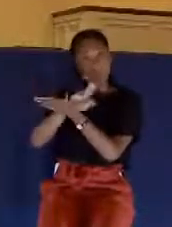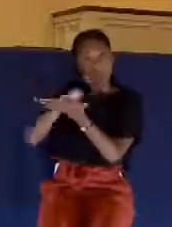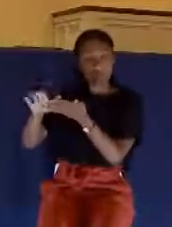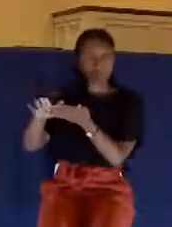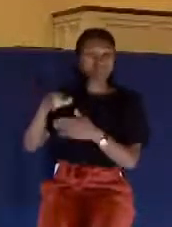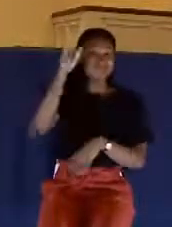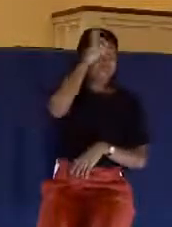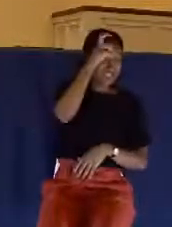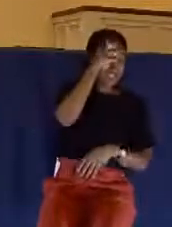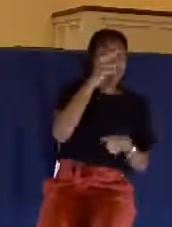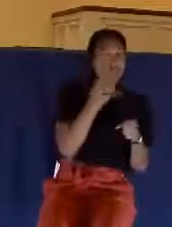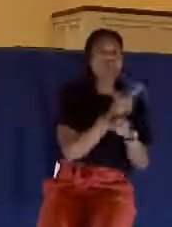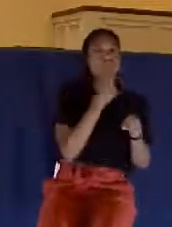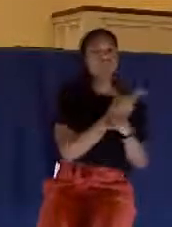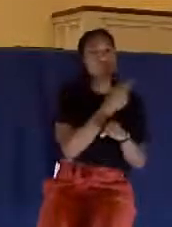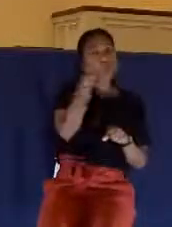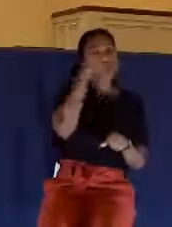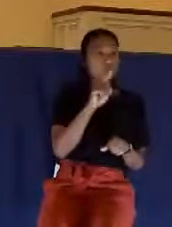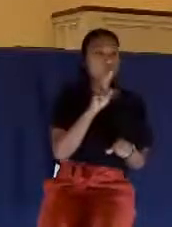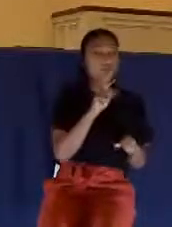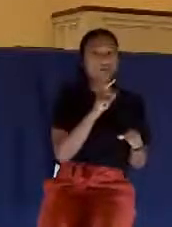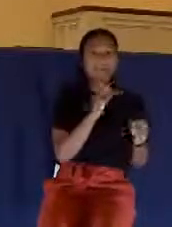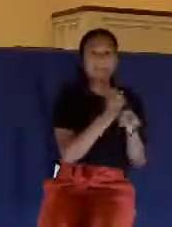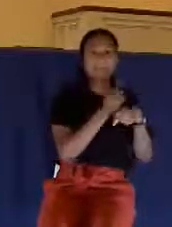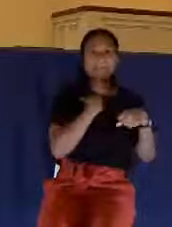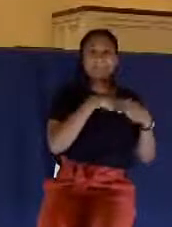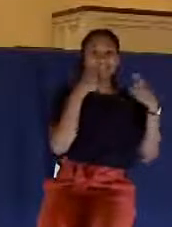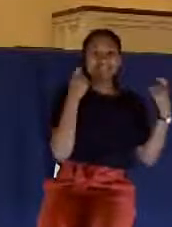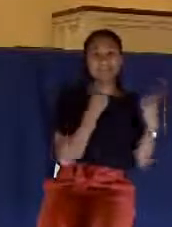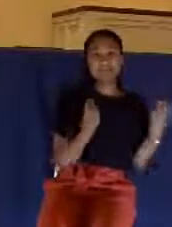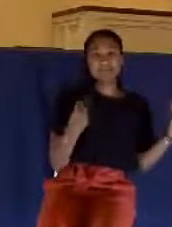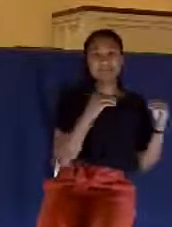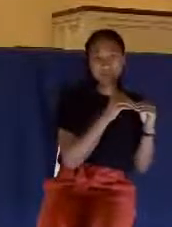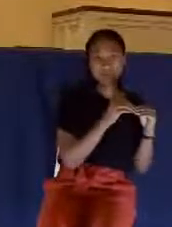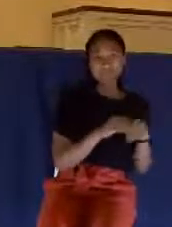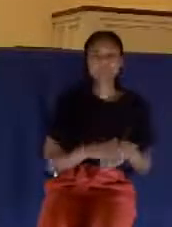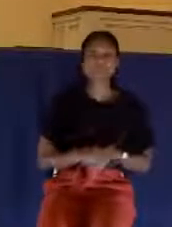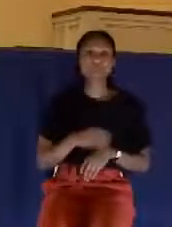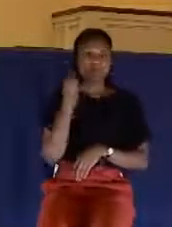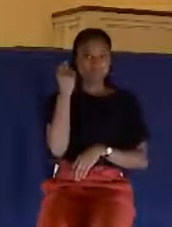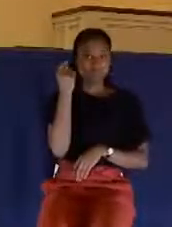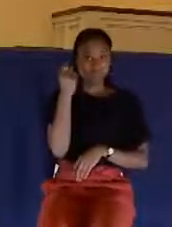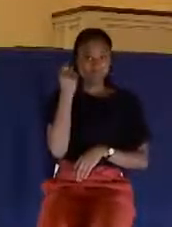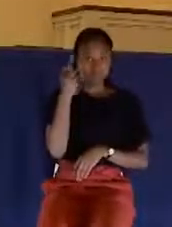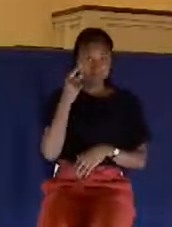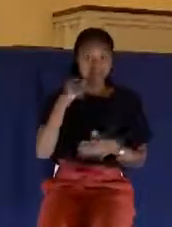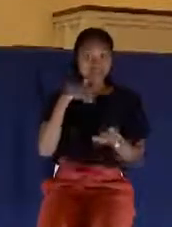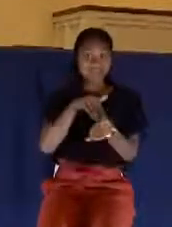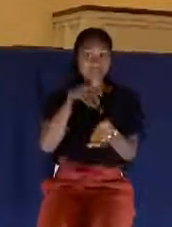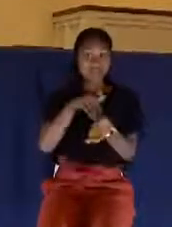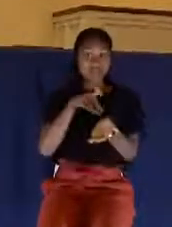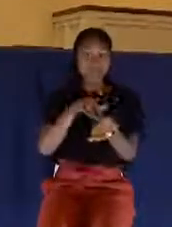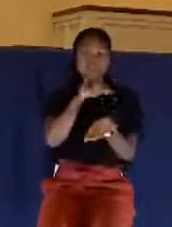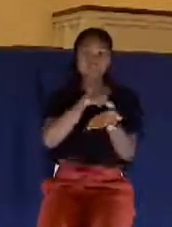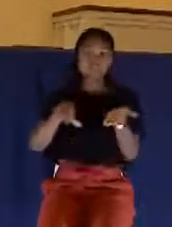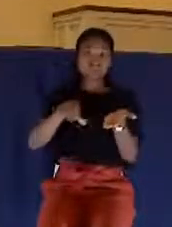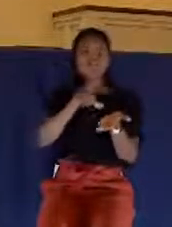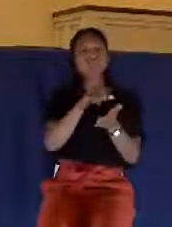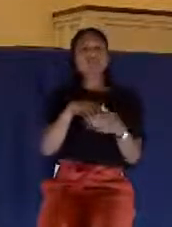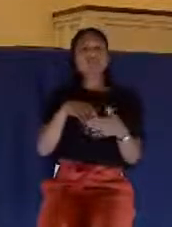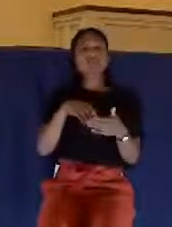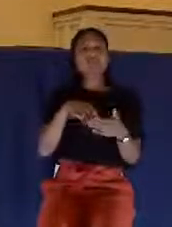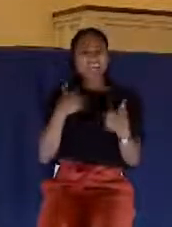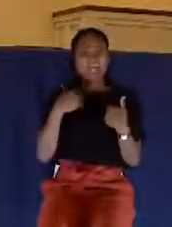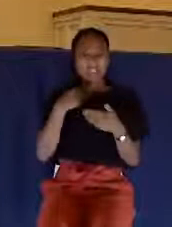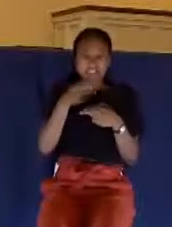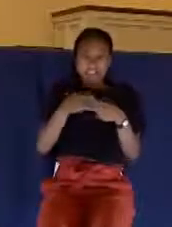us. You see, a surgeon, when he takes a blade and he uses it on a person, he has in mind healing. He'll use